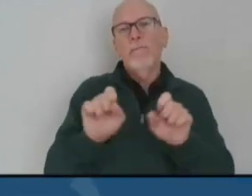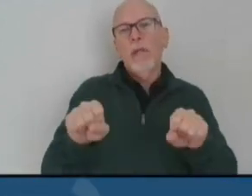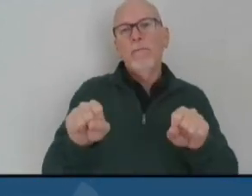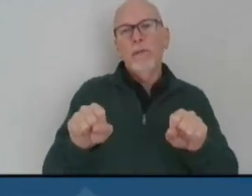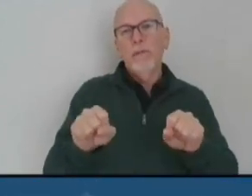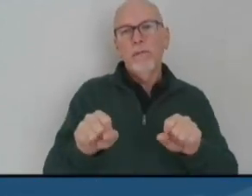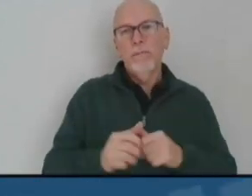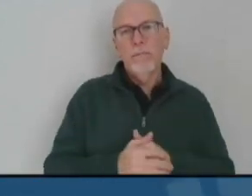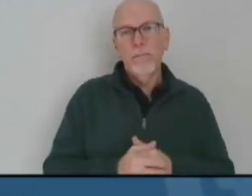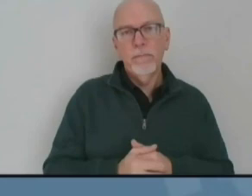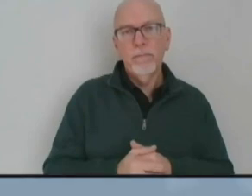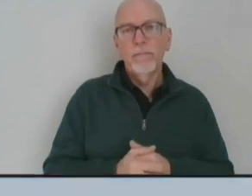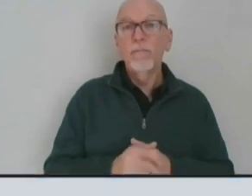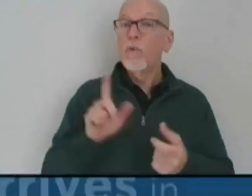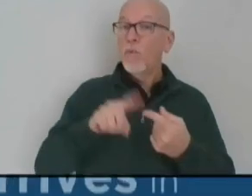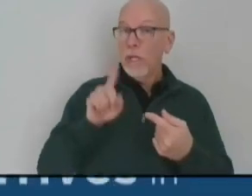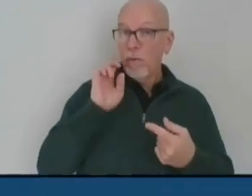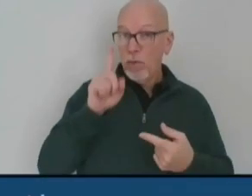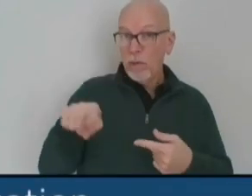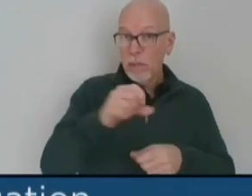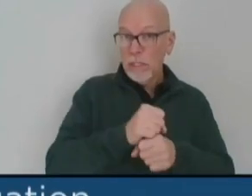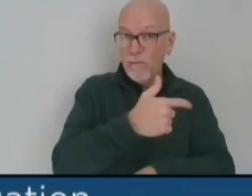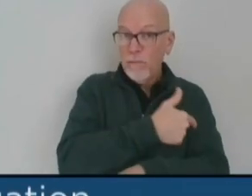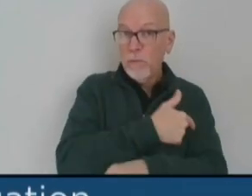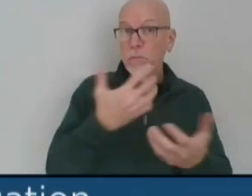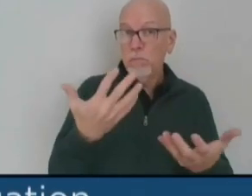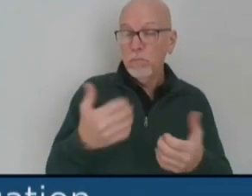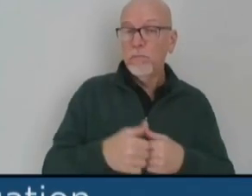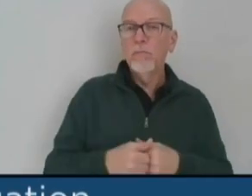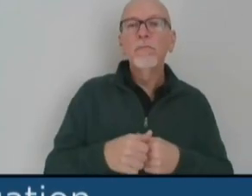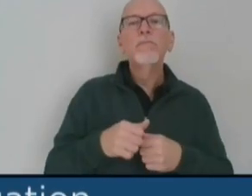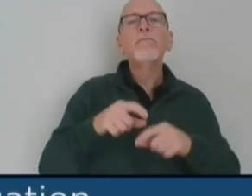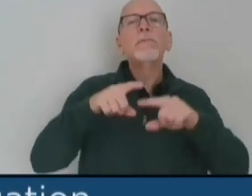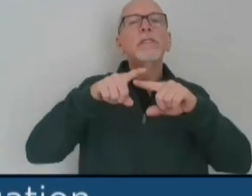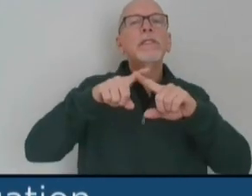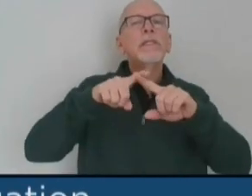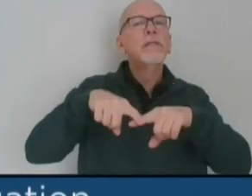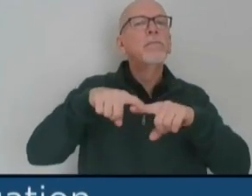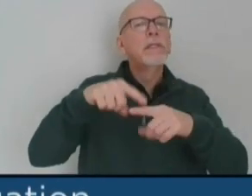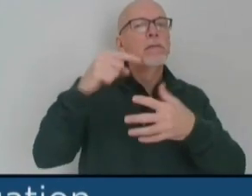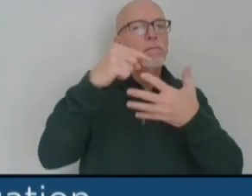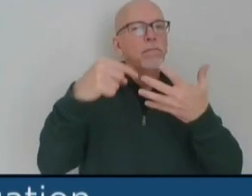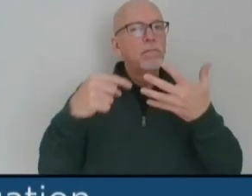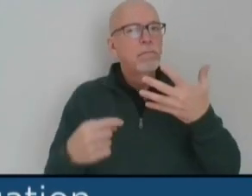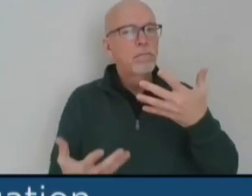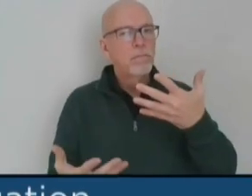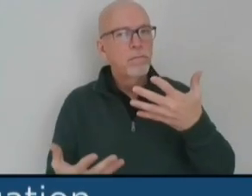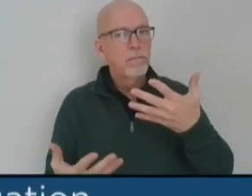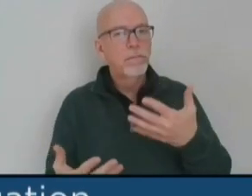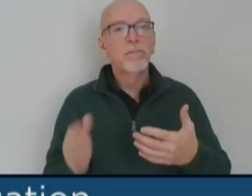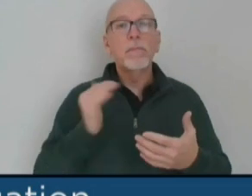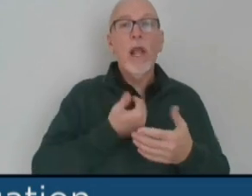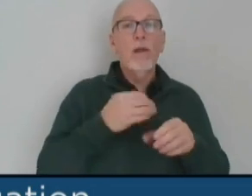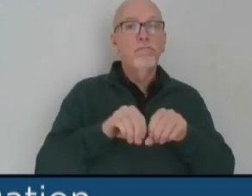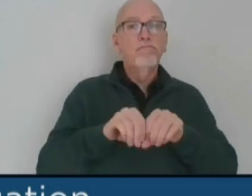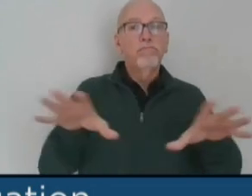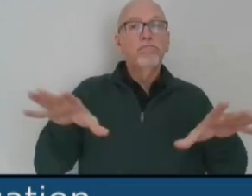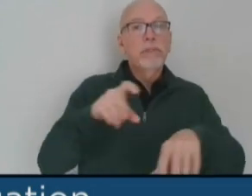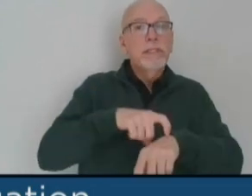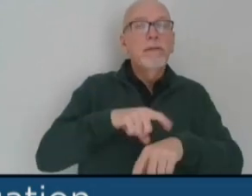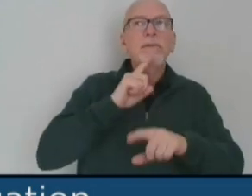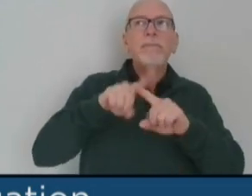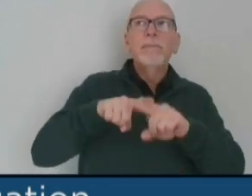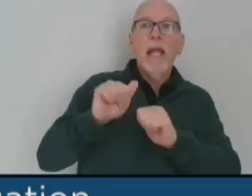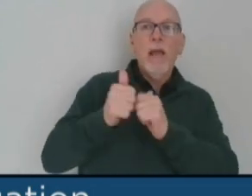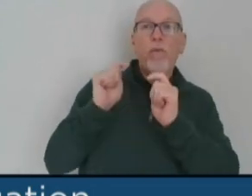When will I get the vaccine? A few factors will determine when you can get the vaccine. Our distribution timeline will depend on how quickly the